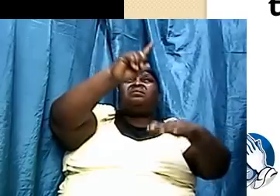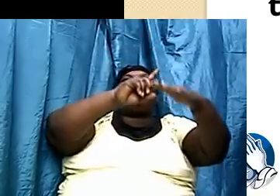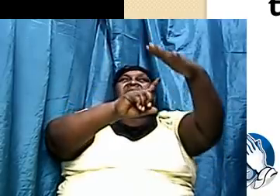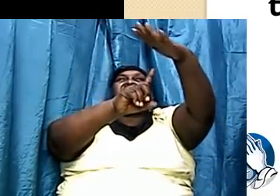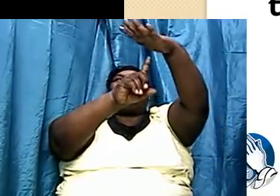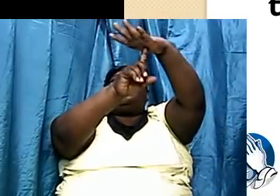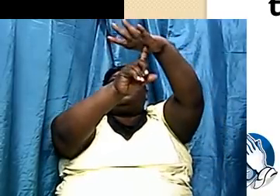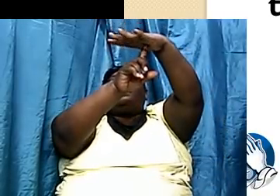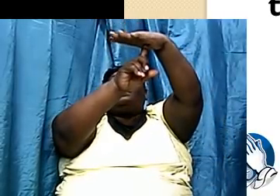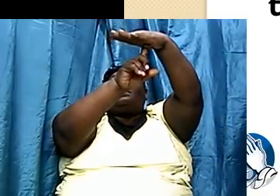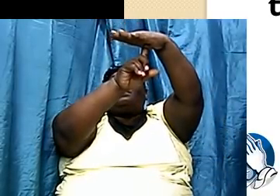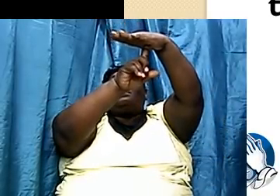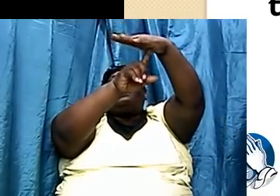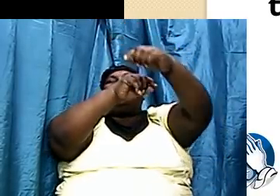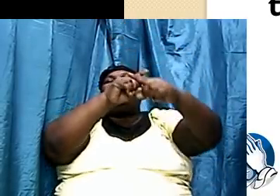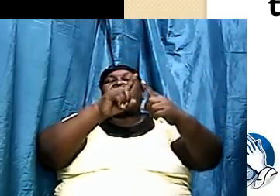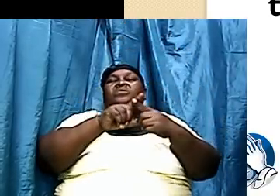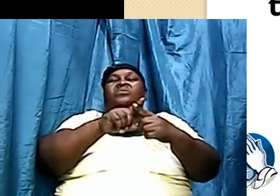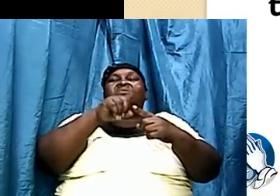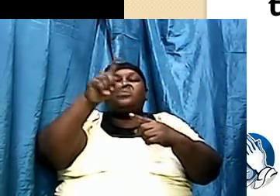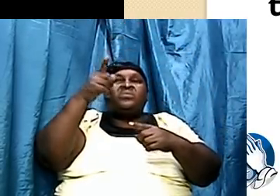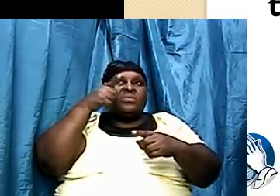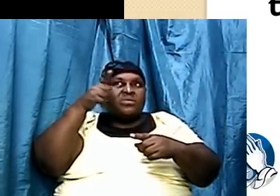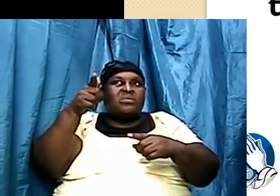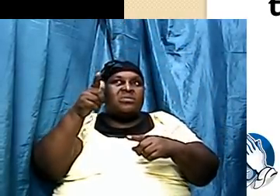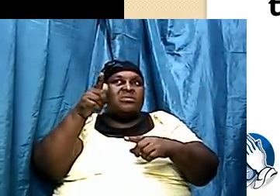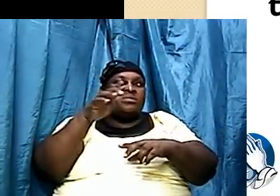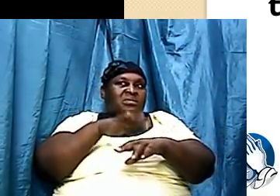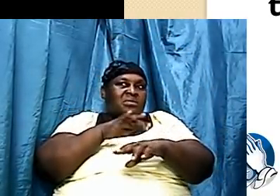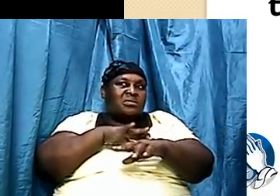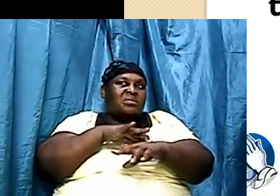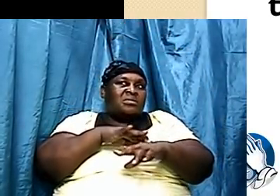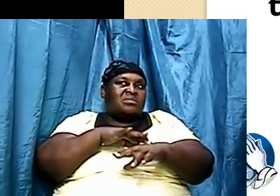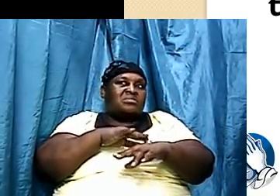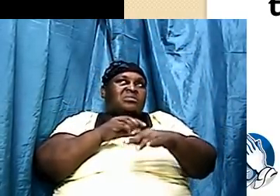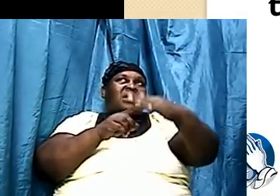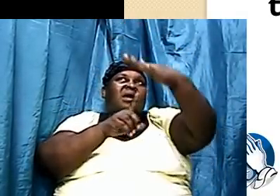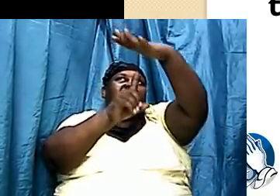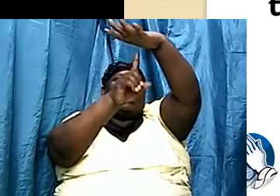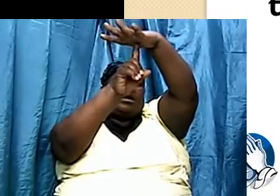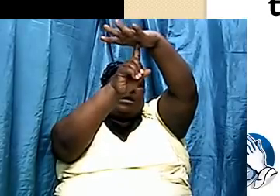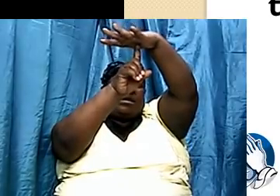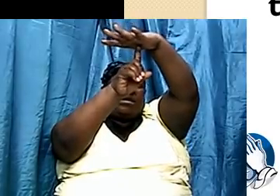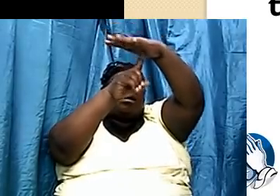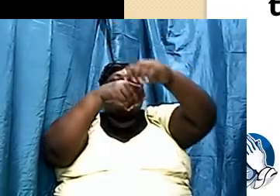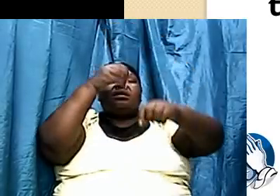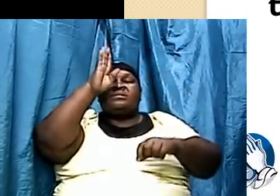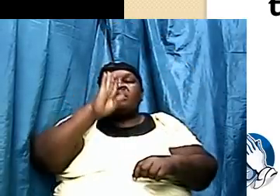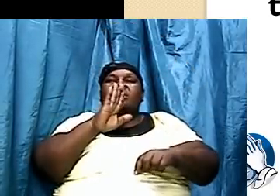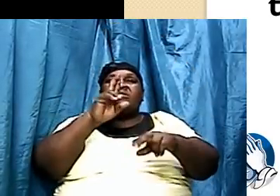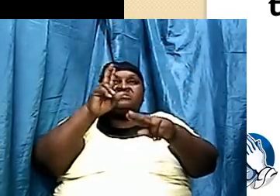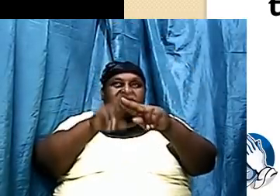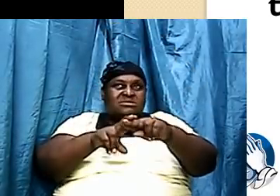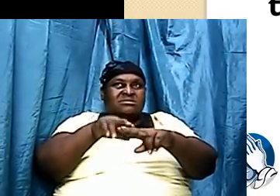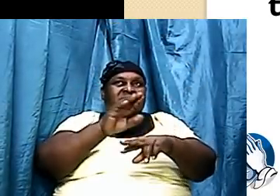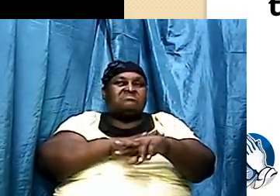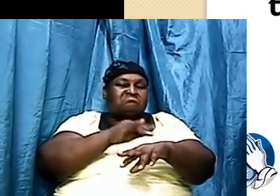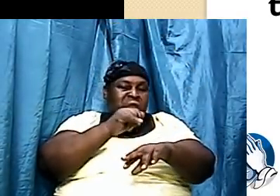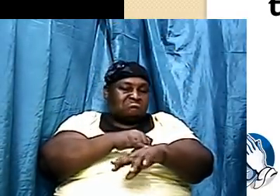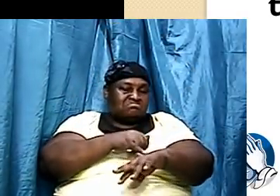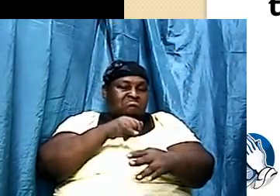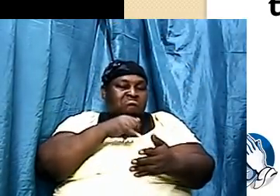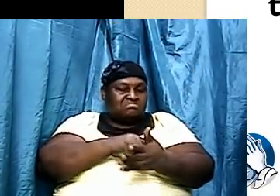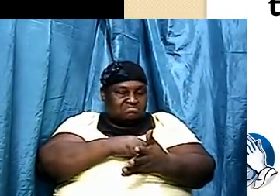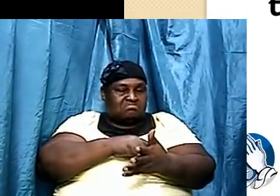earth from outside, you see the horizon and God sits on it. What a mighty God. What a powerful God.